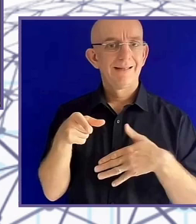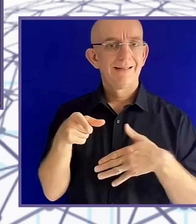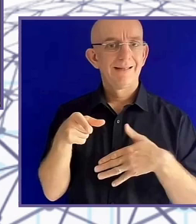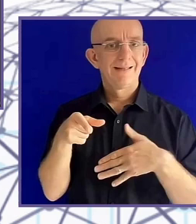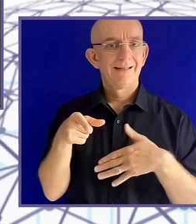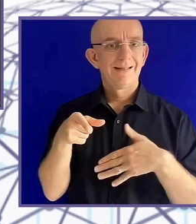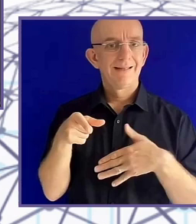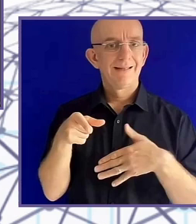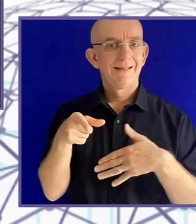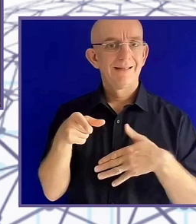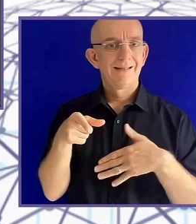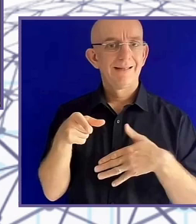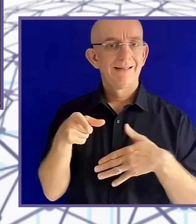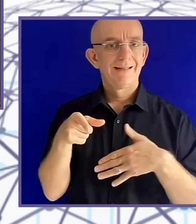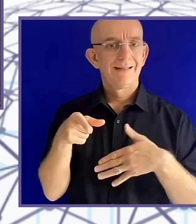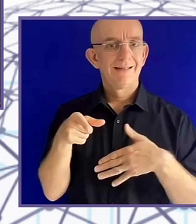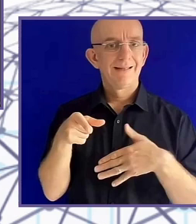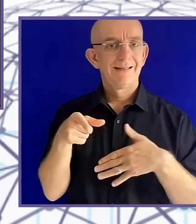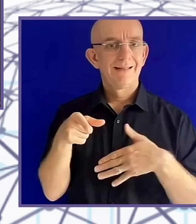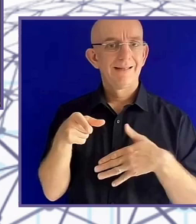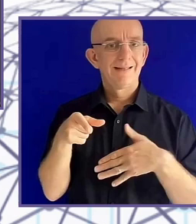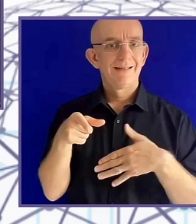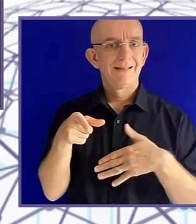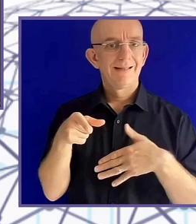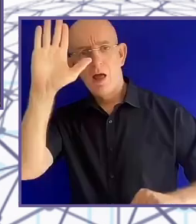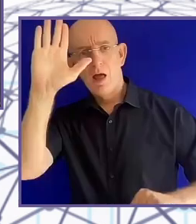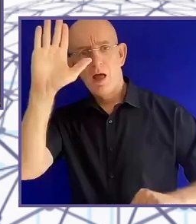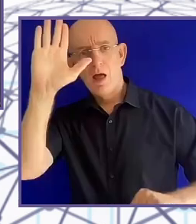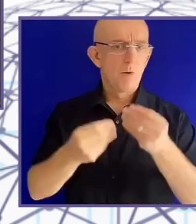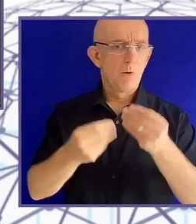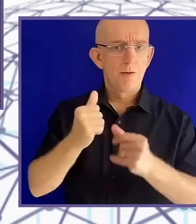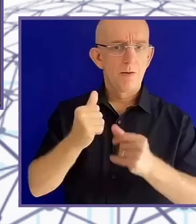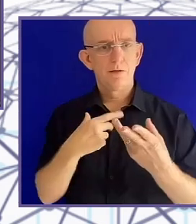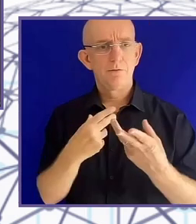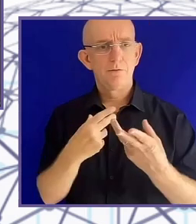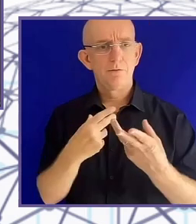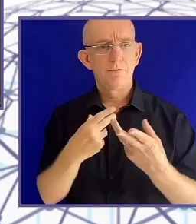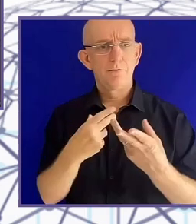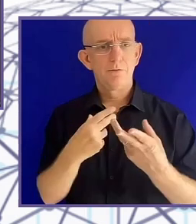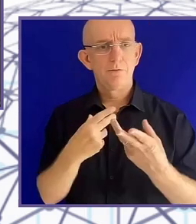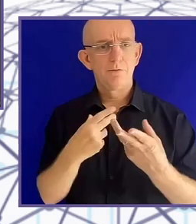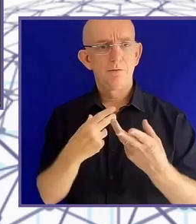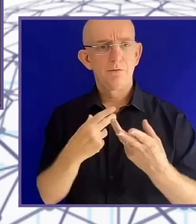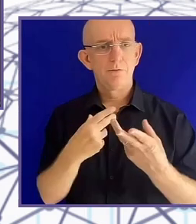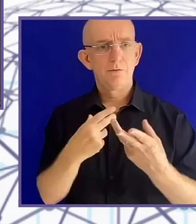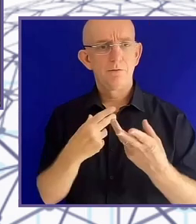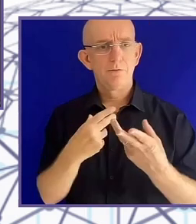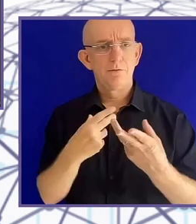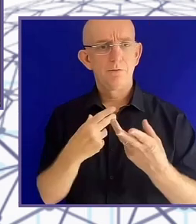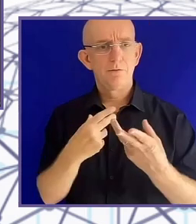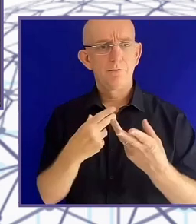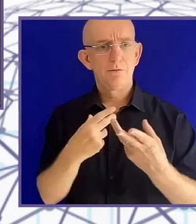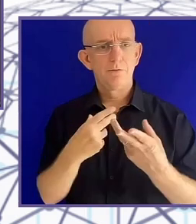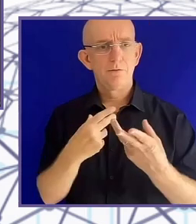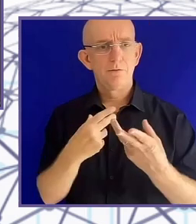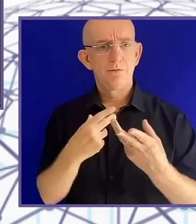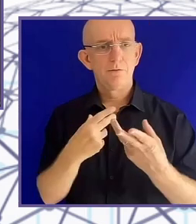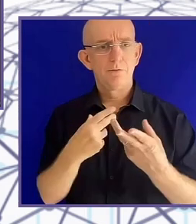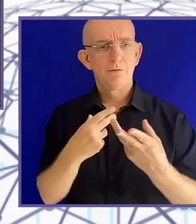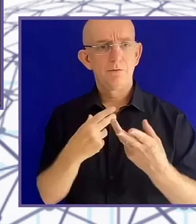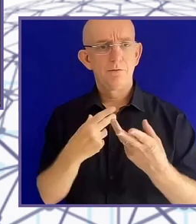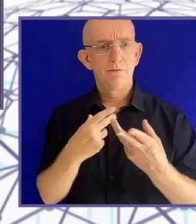a bit. A little bit. We're not too scary. Shall we move on to the next slide? Please. Drum roll.